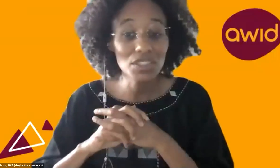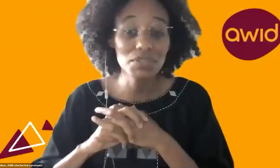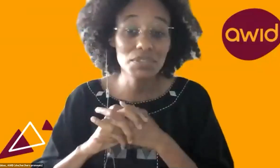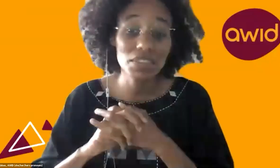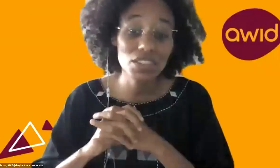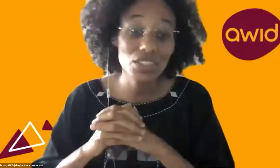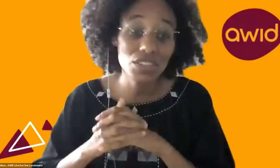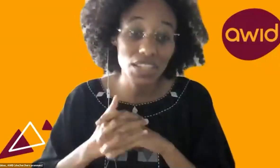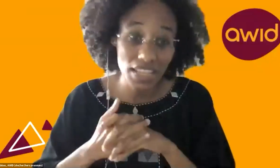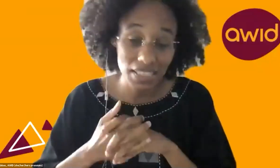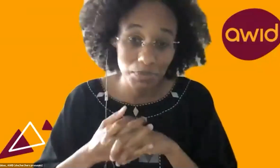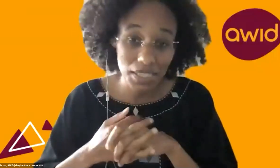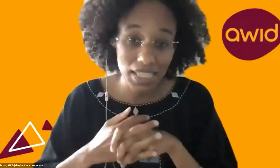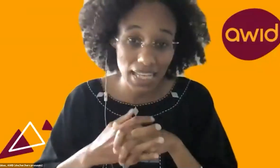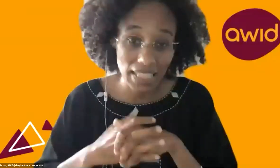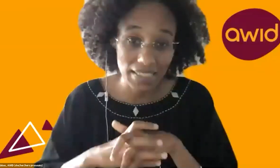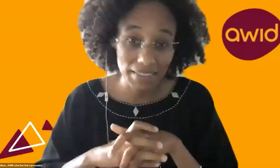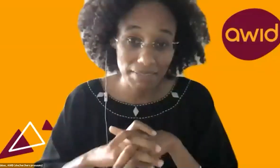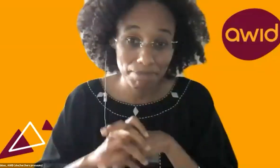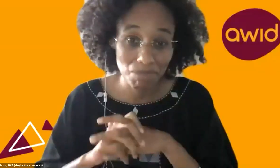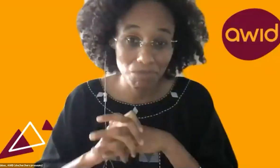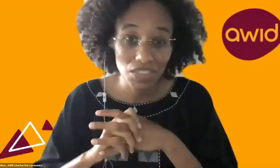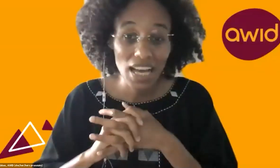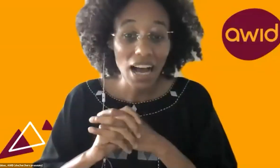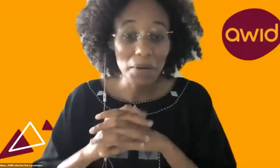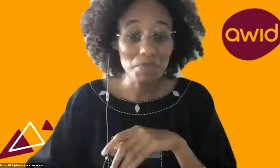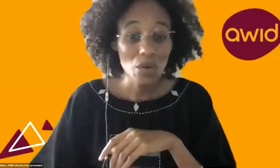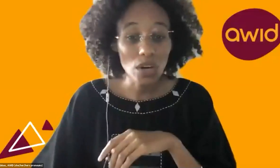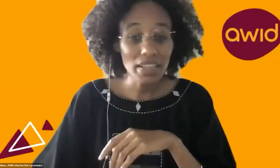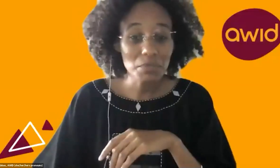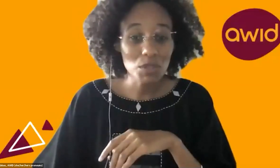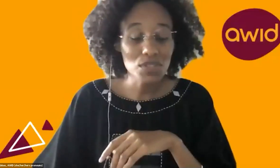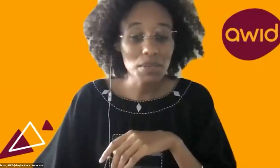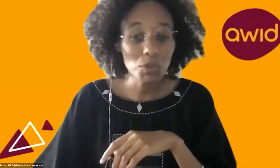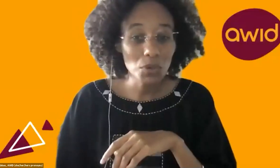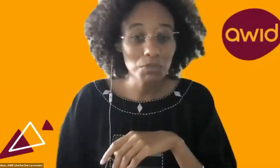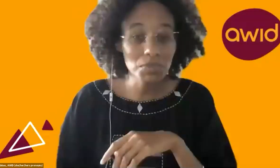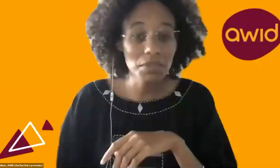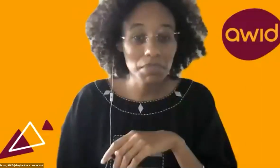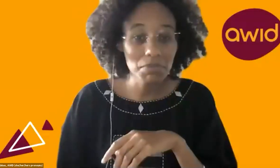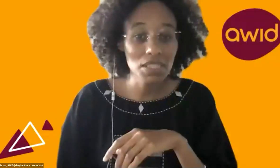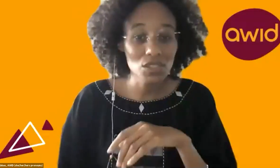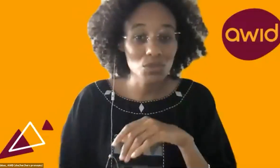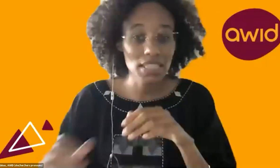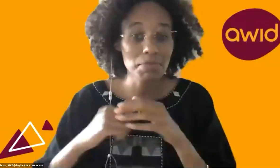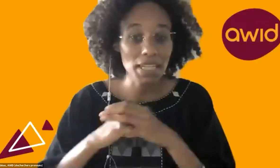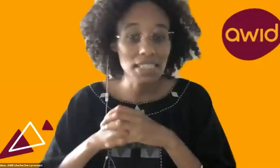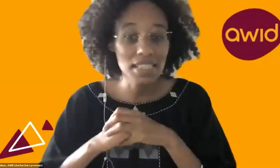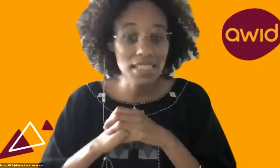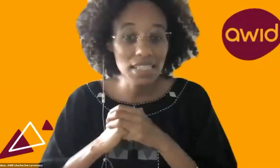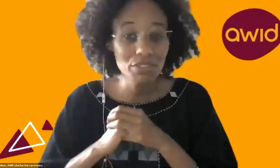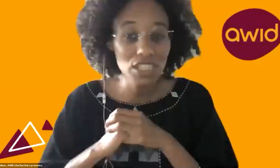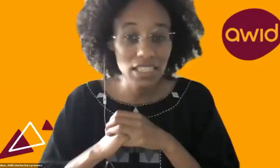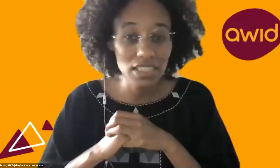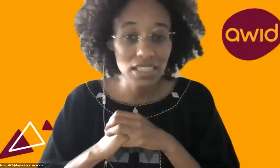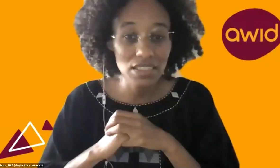30 percent um what are the most important commitments you